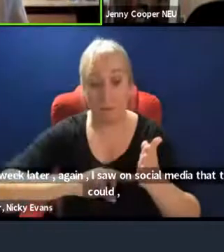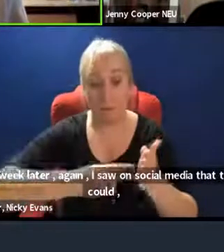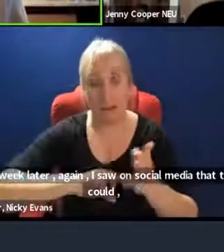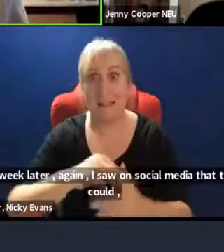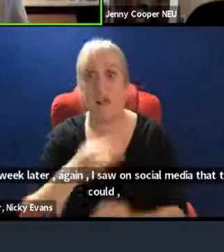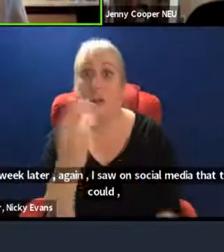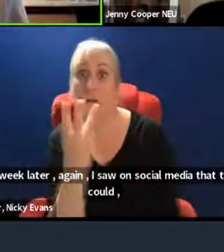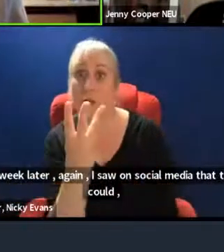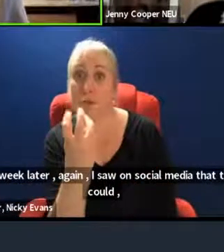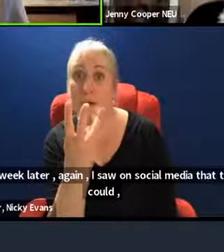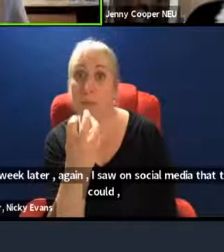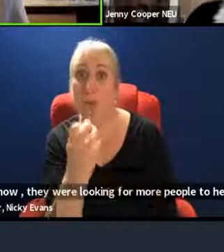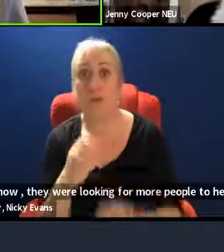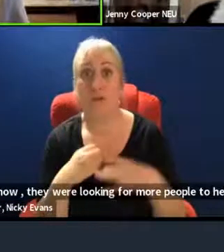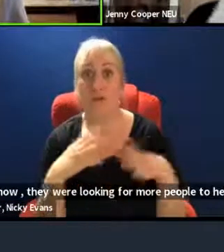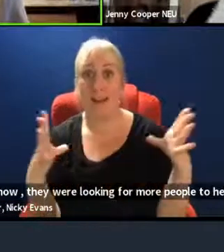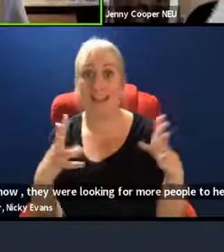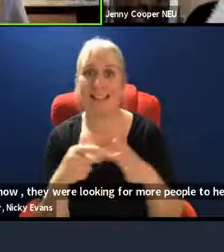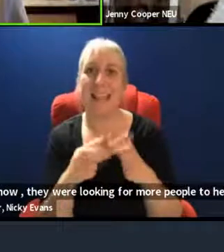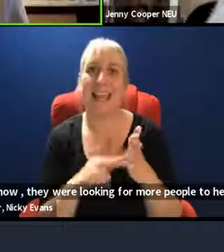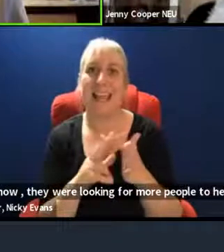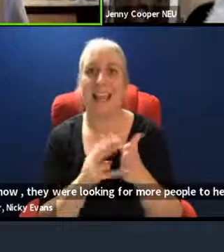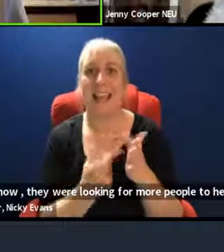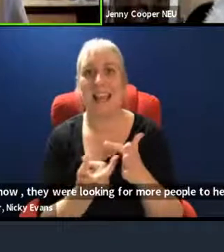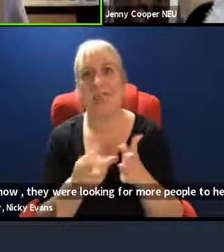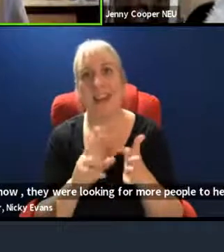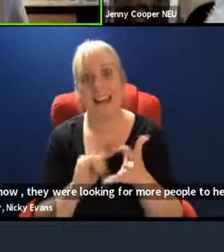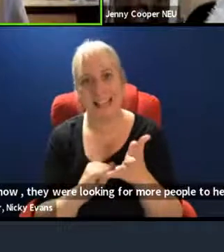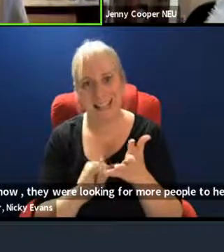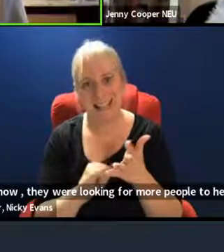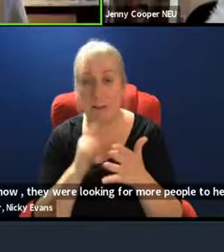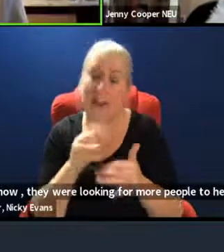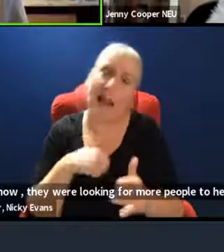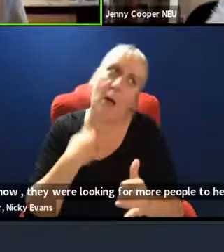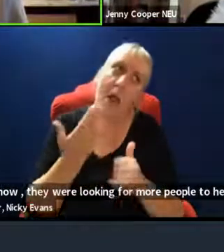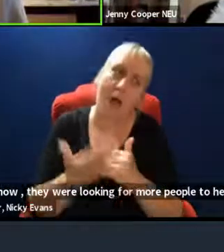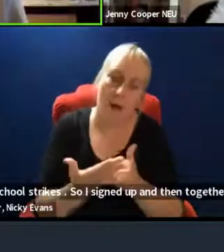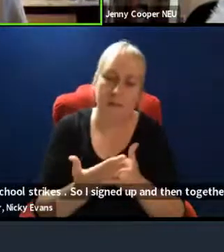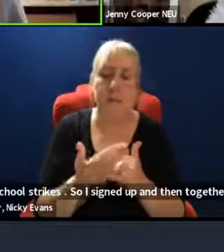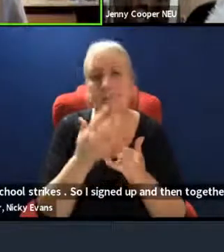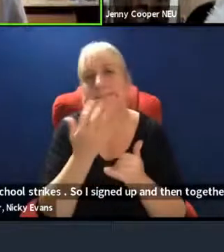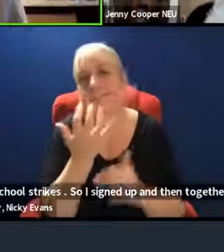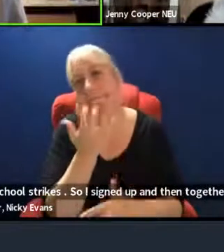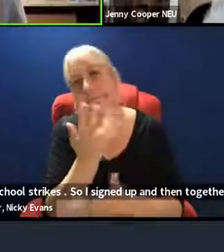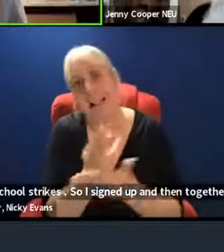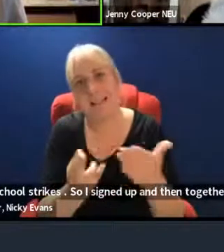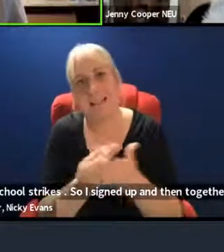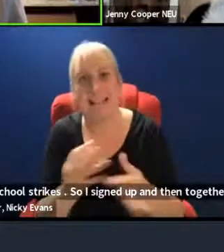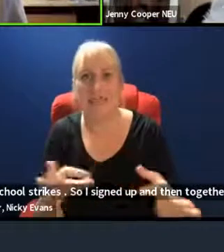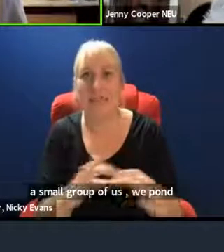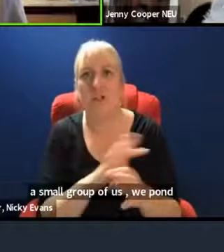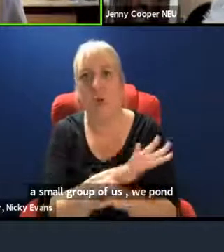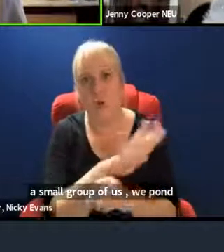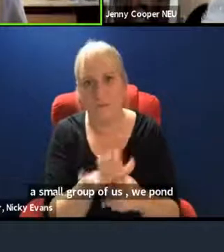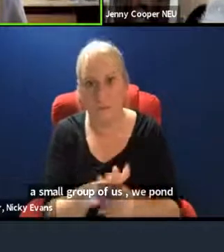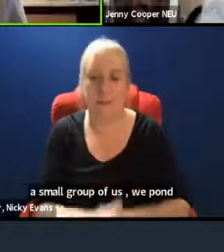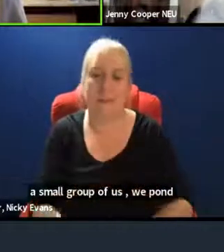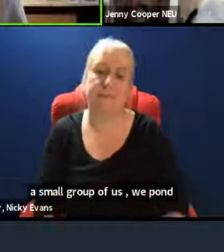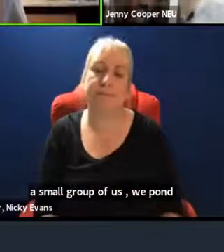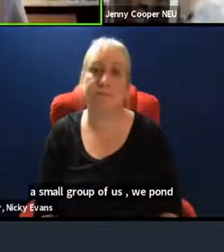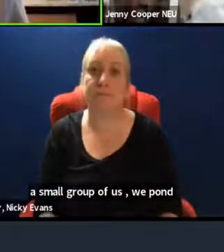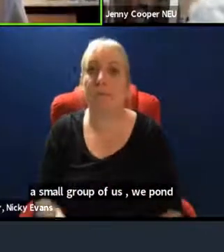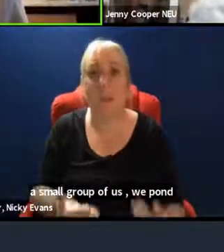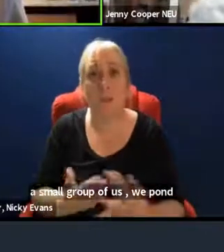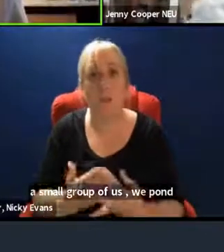in Inverness. But sadly, due to COVID, our last one had to be cancelled then. And then during lockdown, I had a lot more